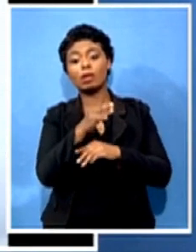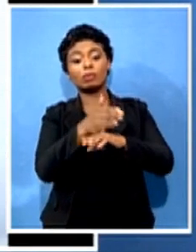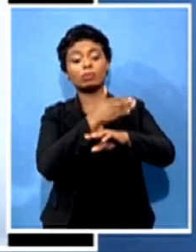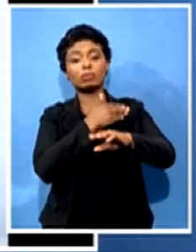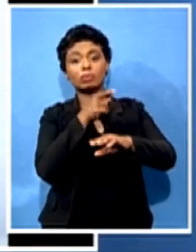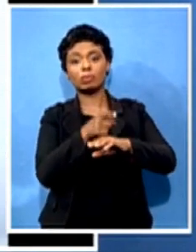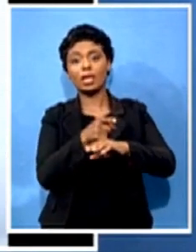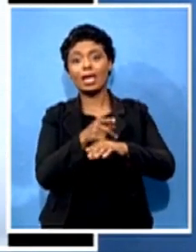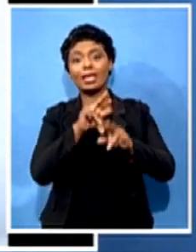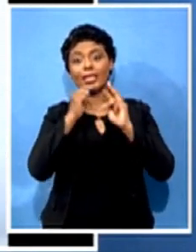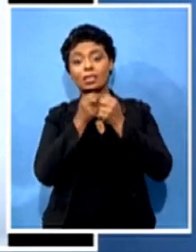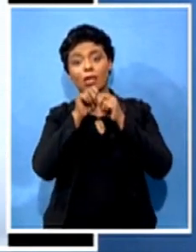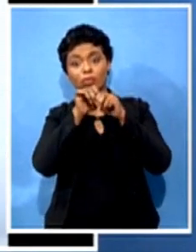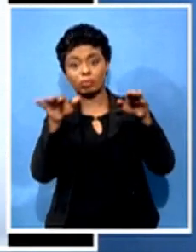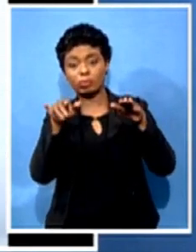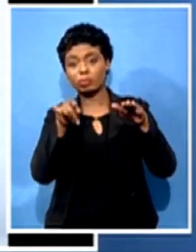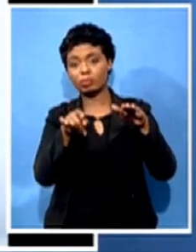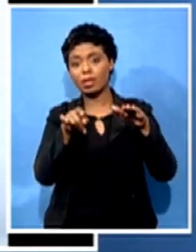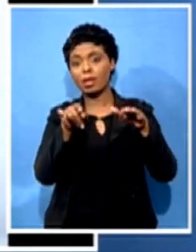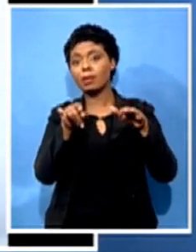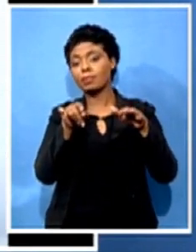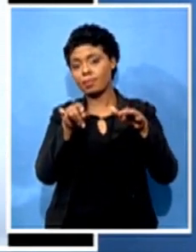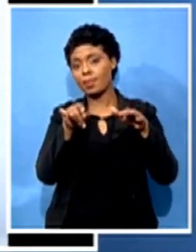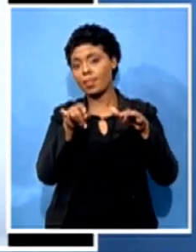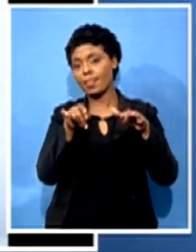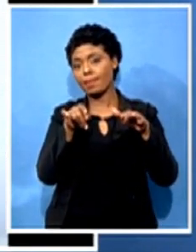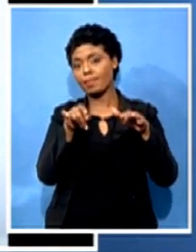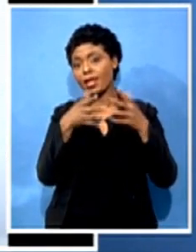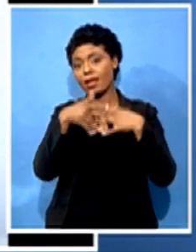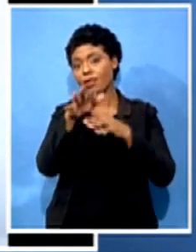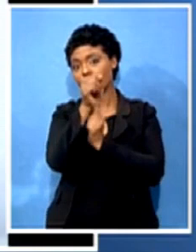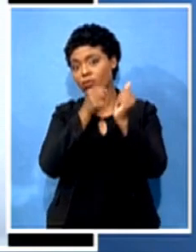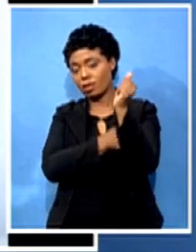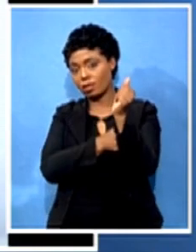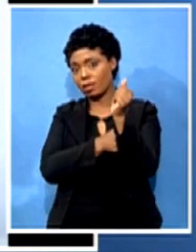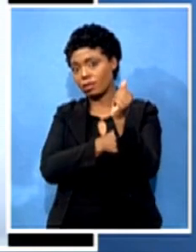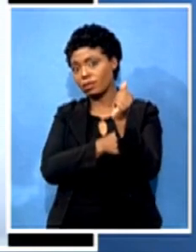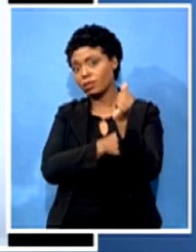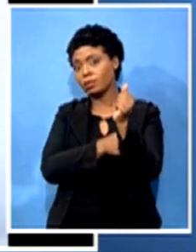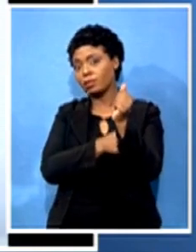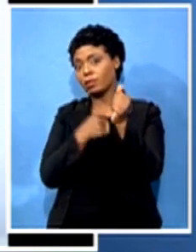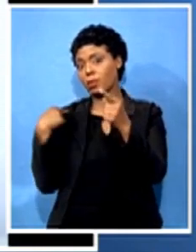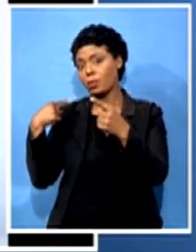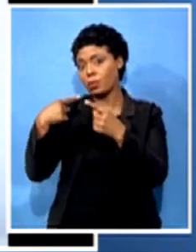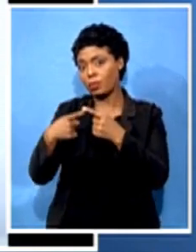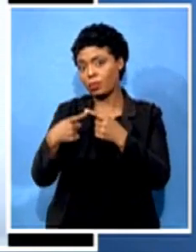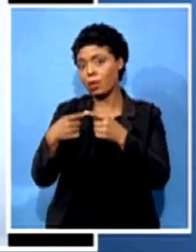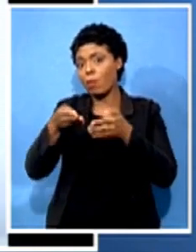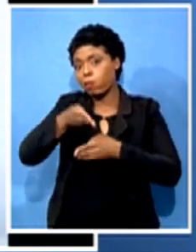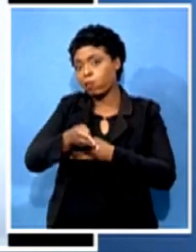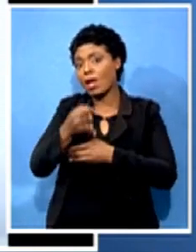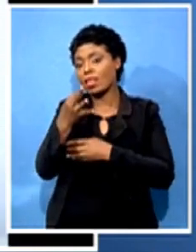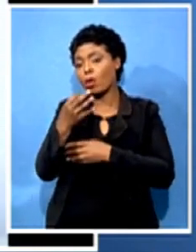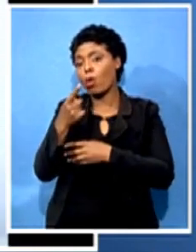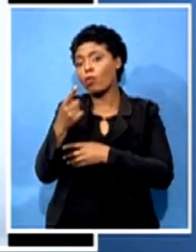spend, it had been on a downward trend for the last three, four years. And for companies or countries that had invested in the country on the